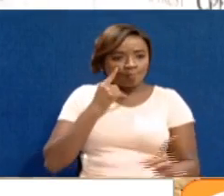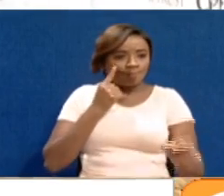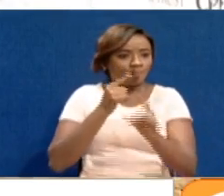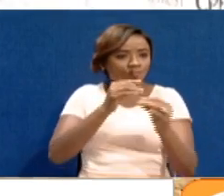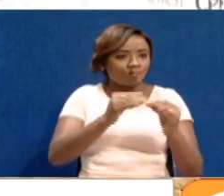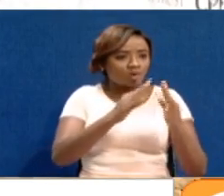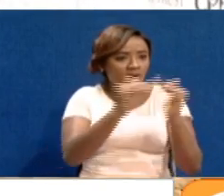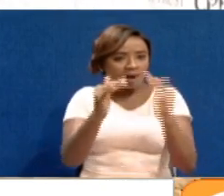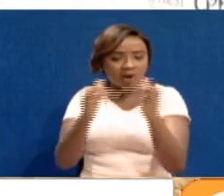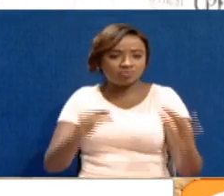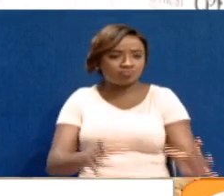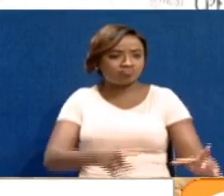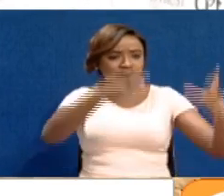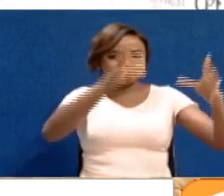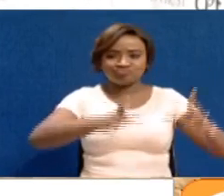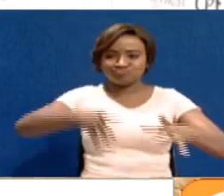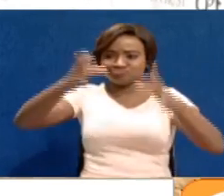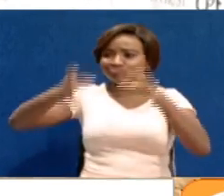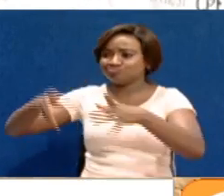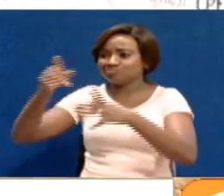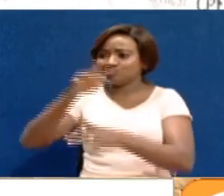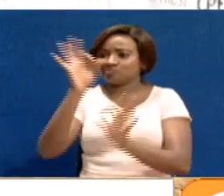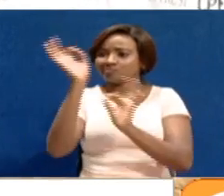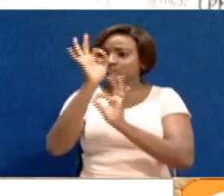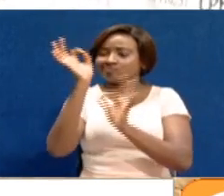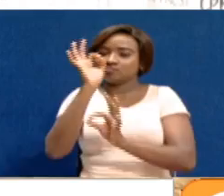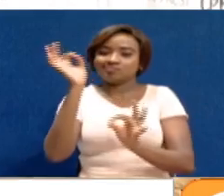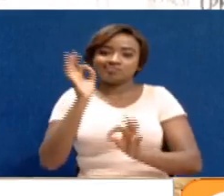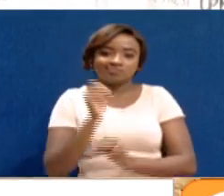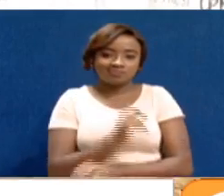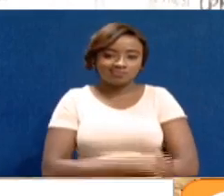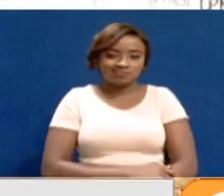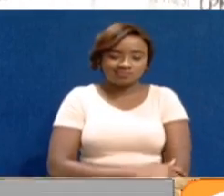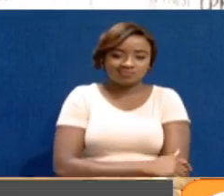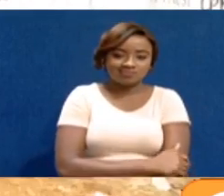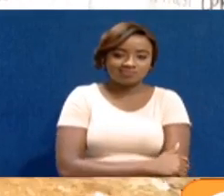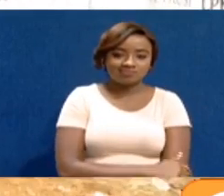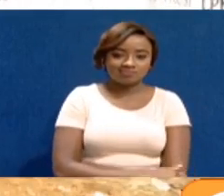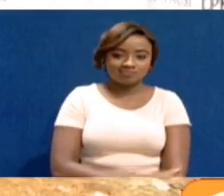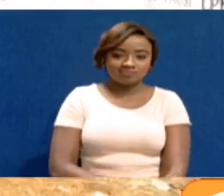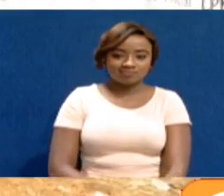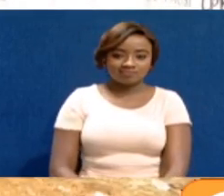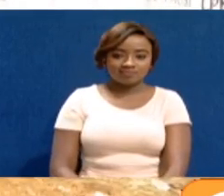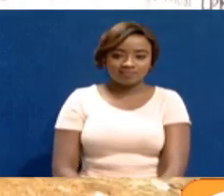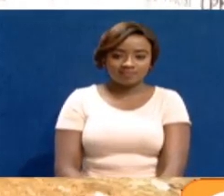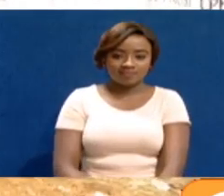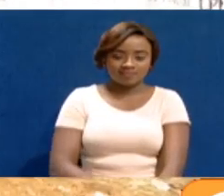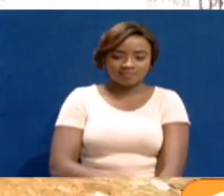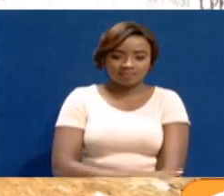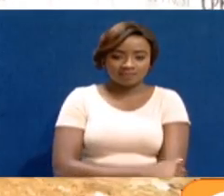manifestation of the affordable housing agenda in the near future. Your channel, Citizen TV, Kisumu County.